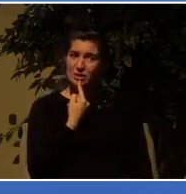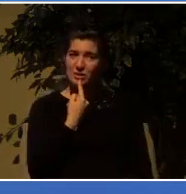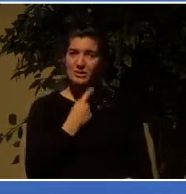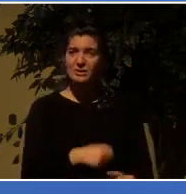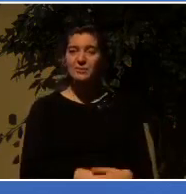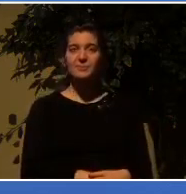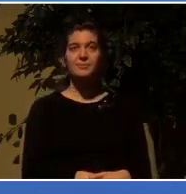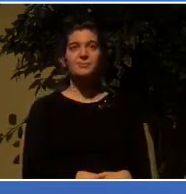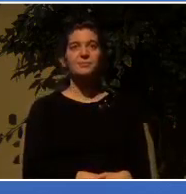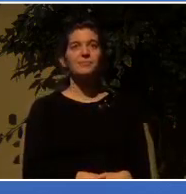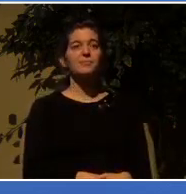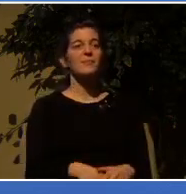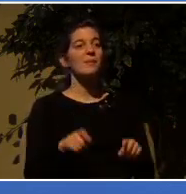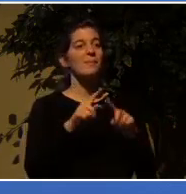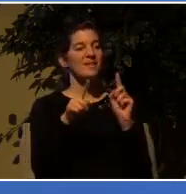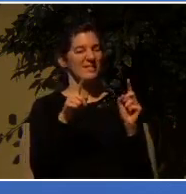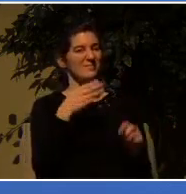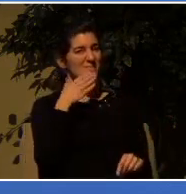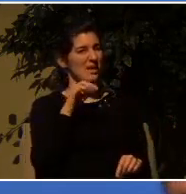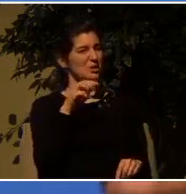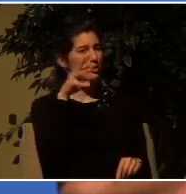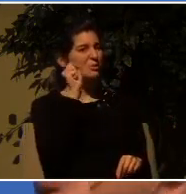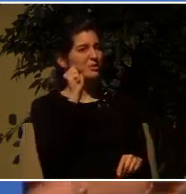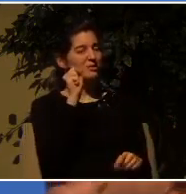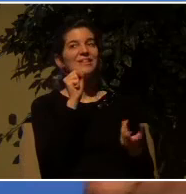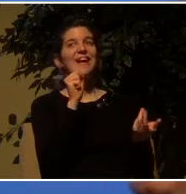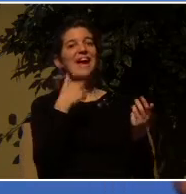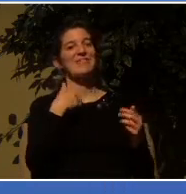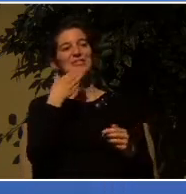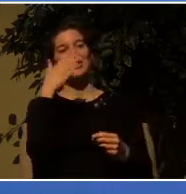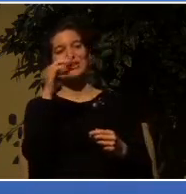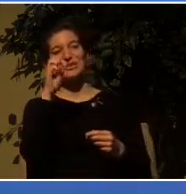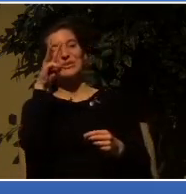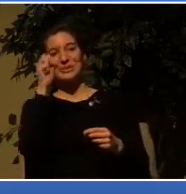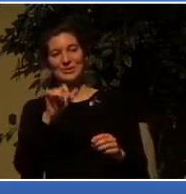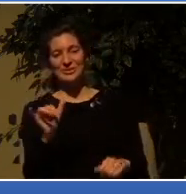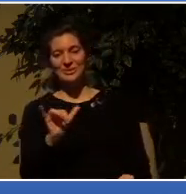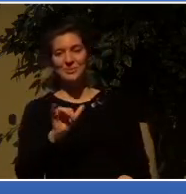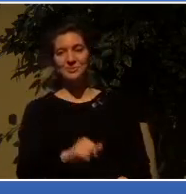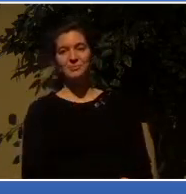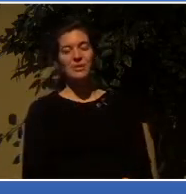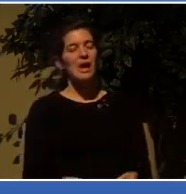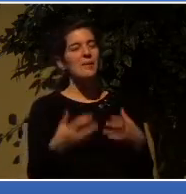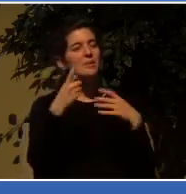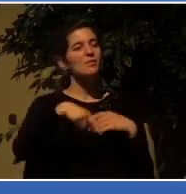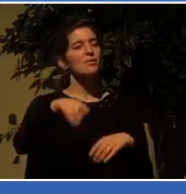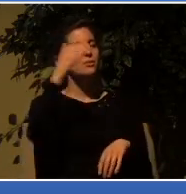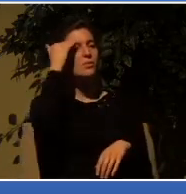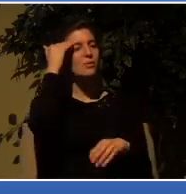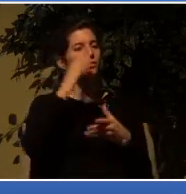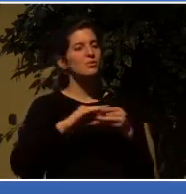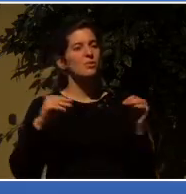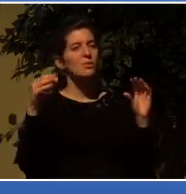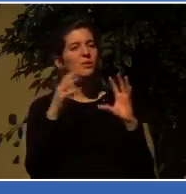in the middle of all the bad news. I don't know how many of you are familiar with the story of